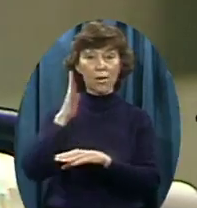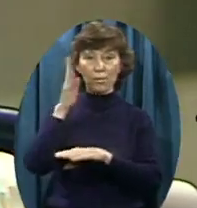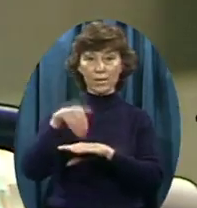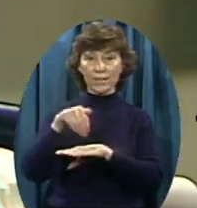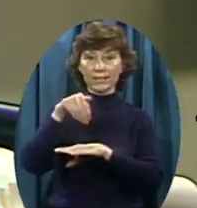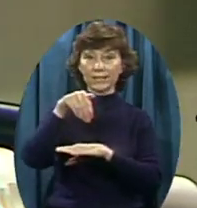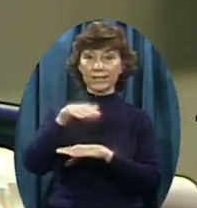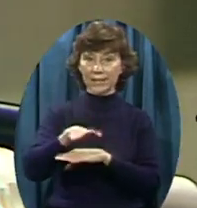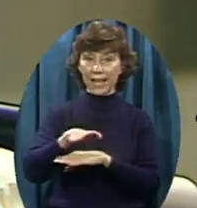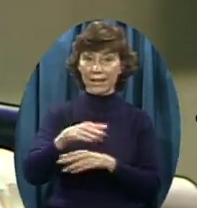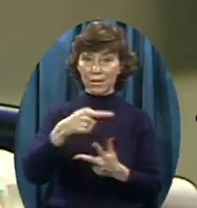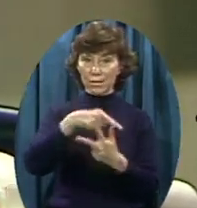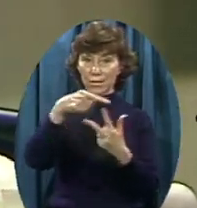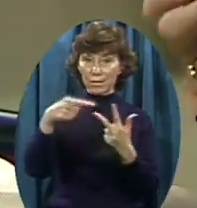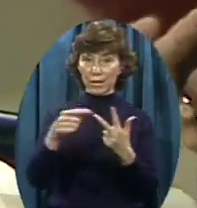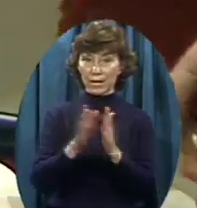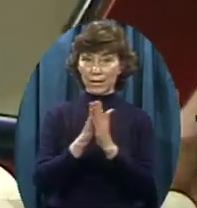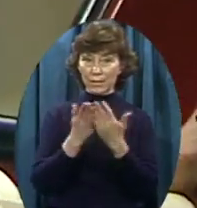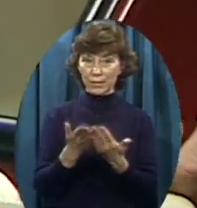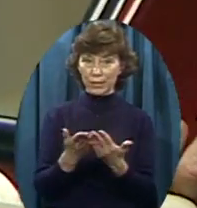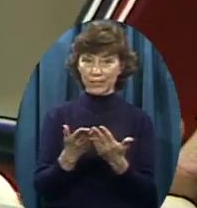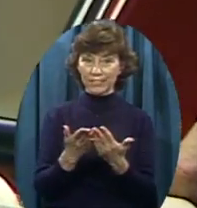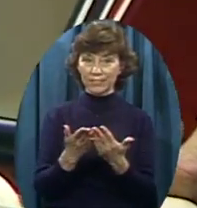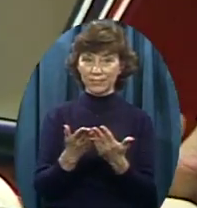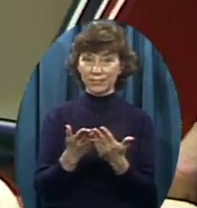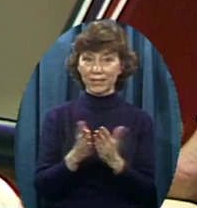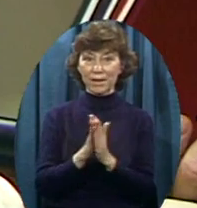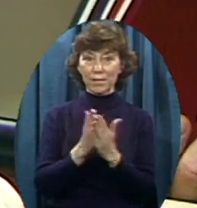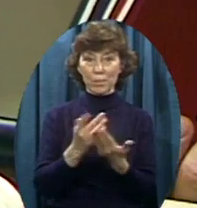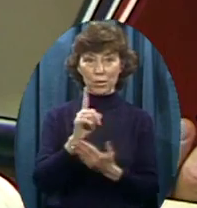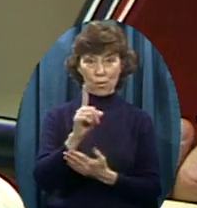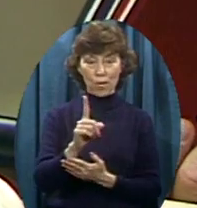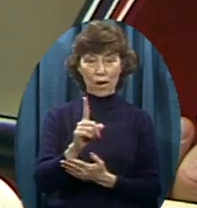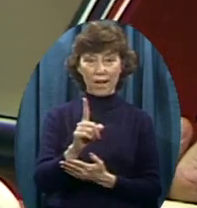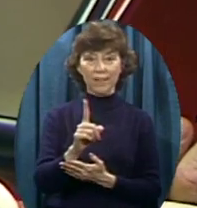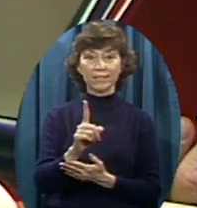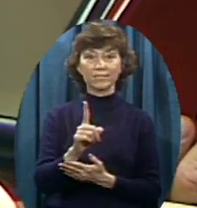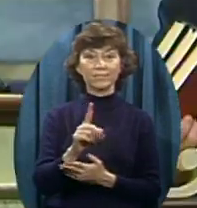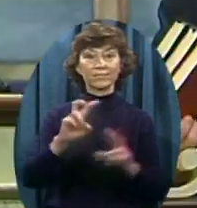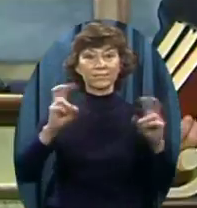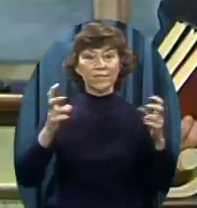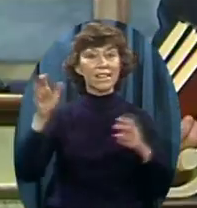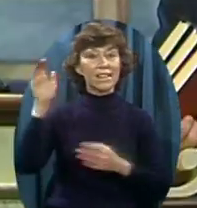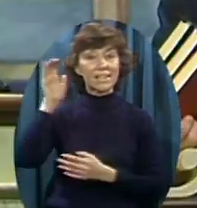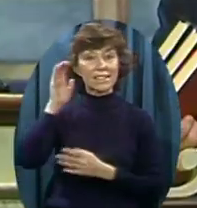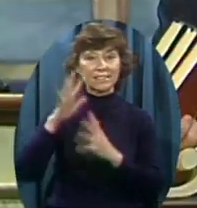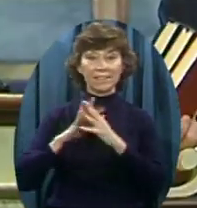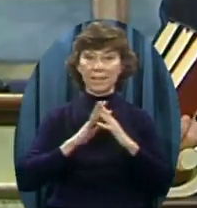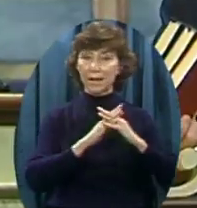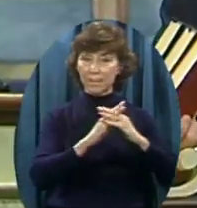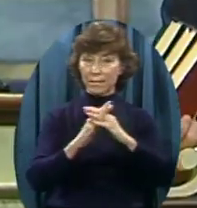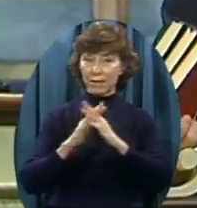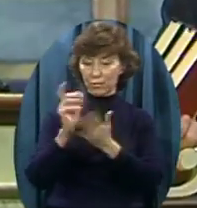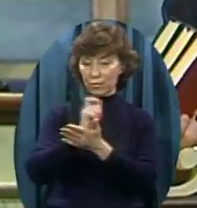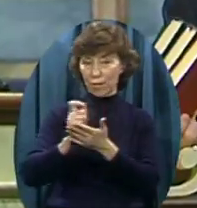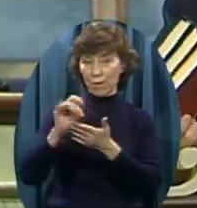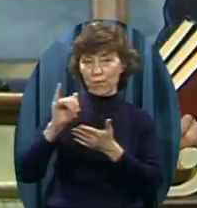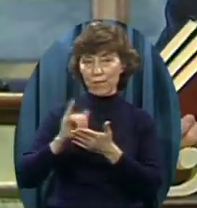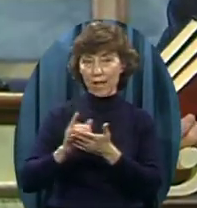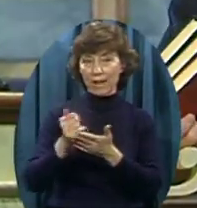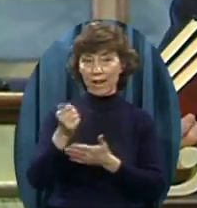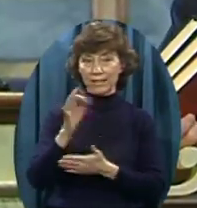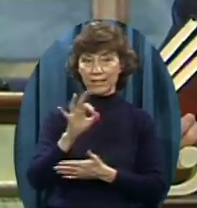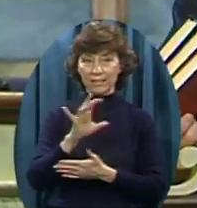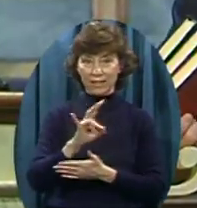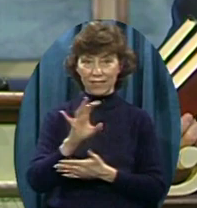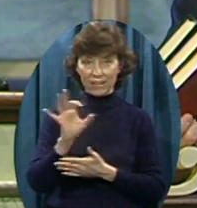Collection Book one is Listen America I wrote that in 1979 It caused an uproar Moral majority Started out of